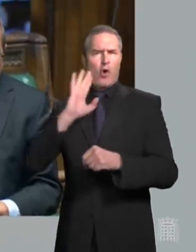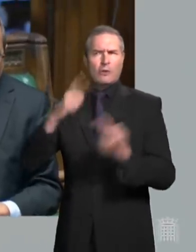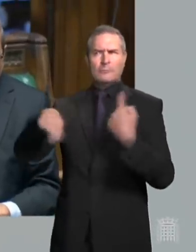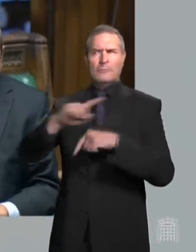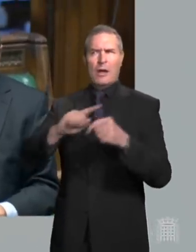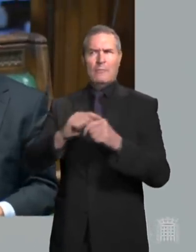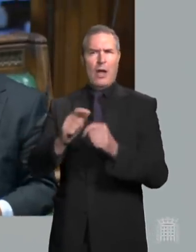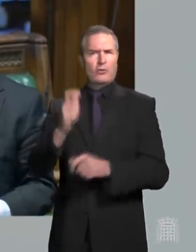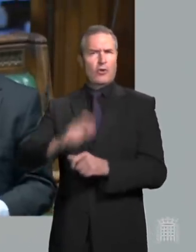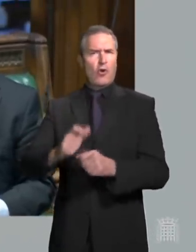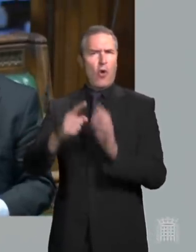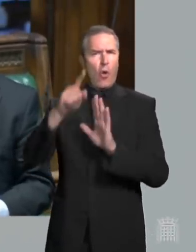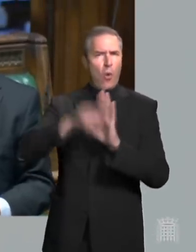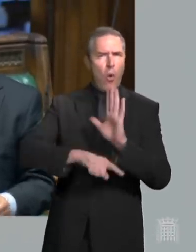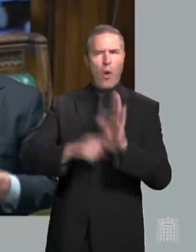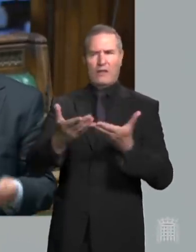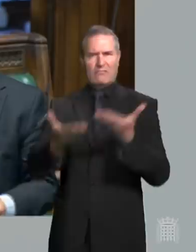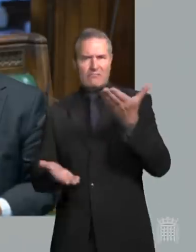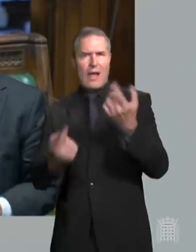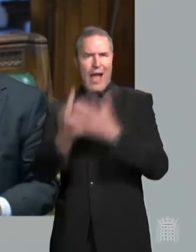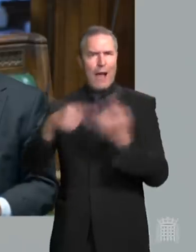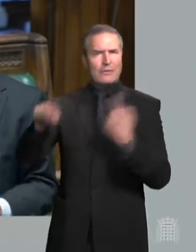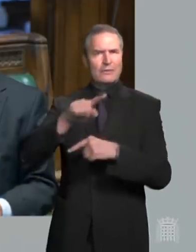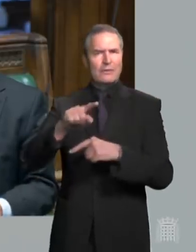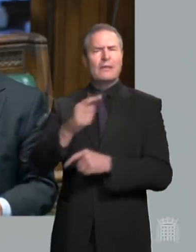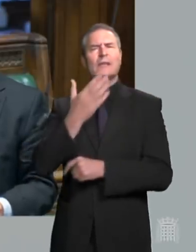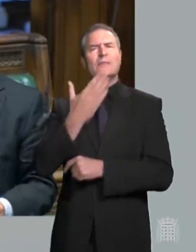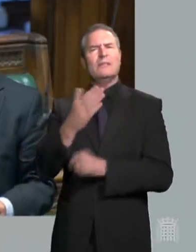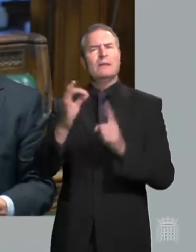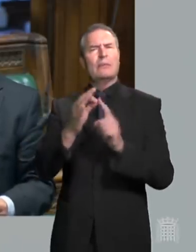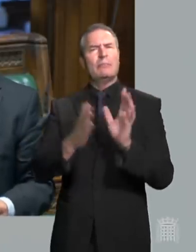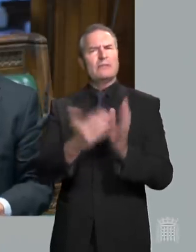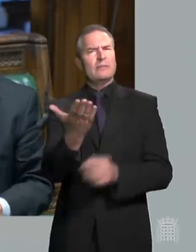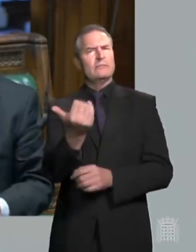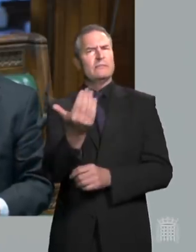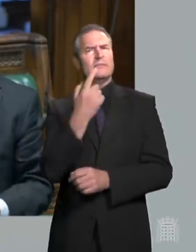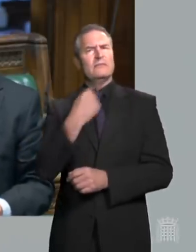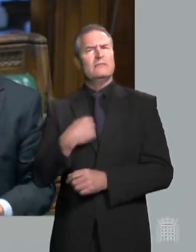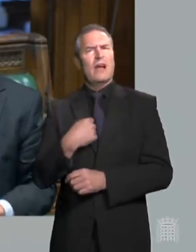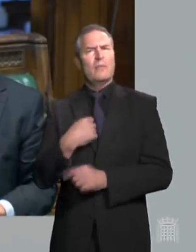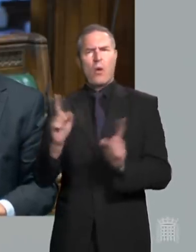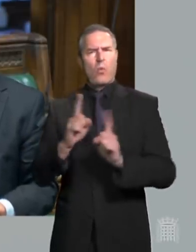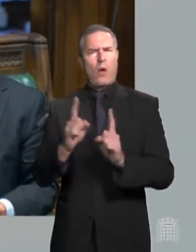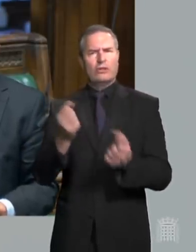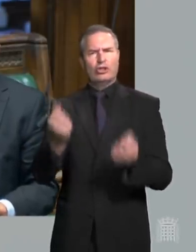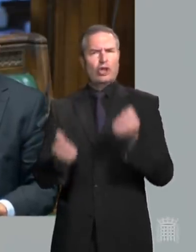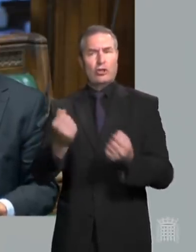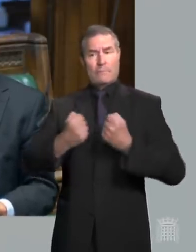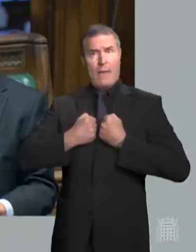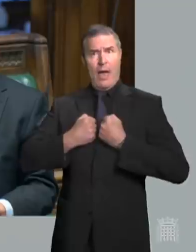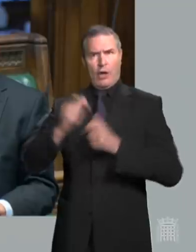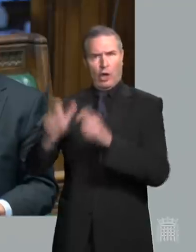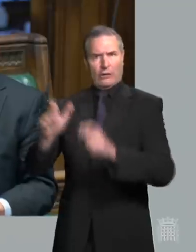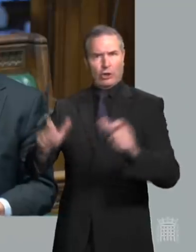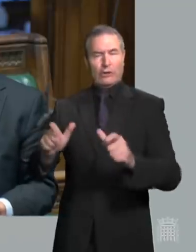place about the rule of law and injustice. Can the Prime Minister tell me what he is going to do about the injustice that my constituents